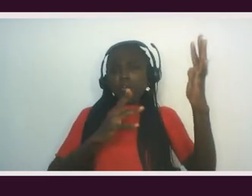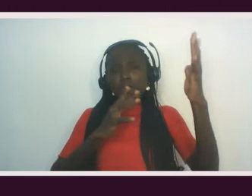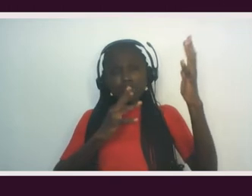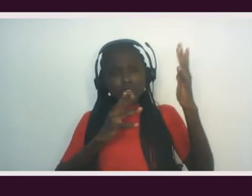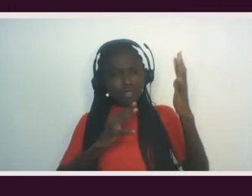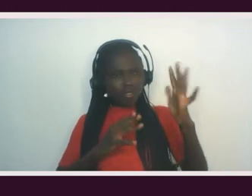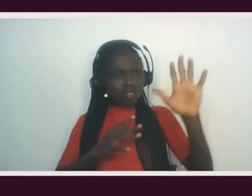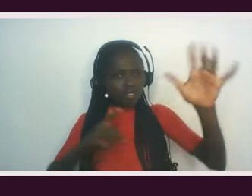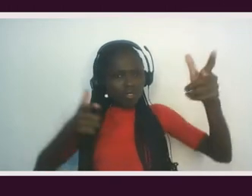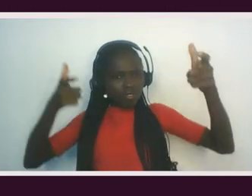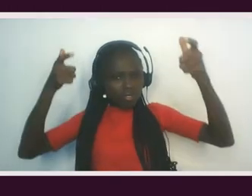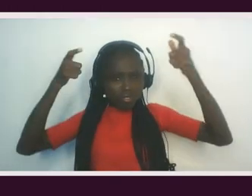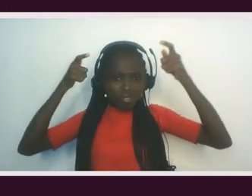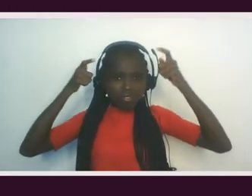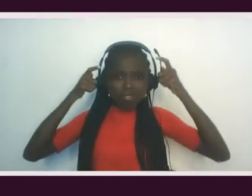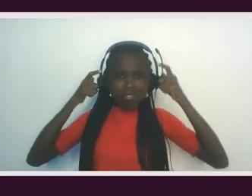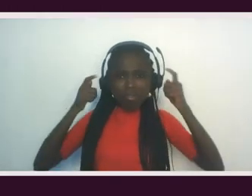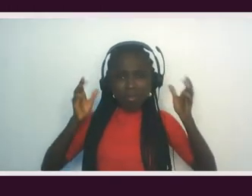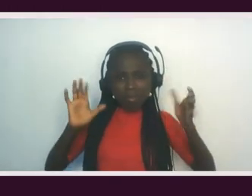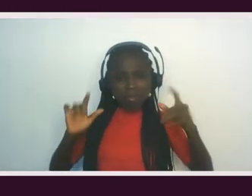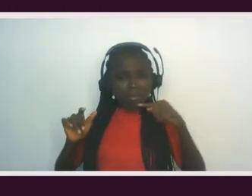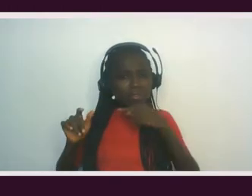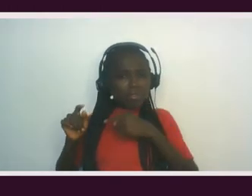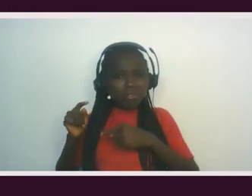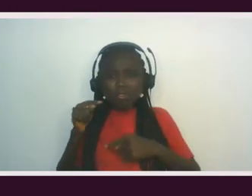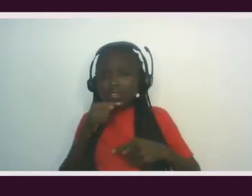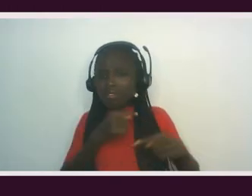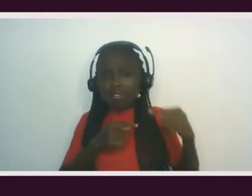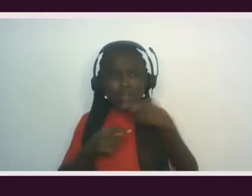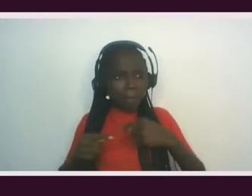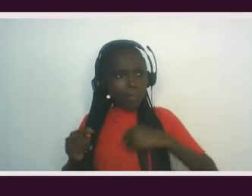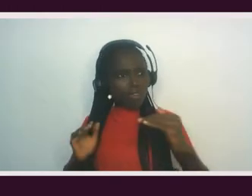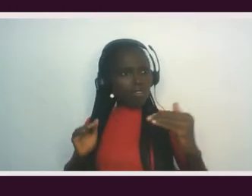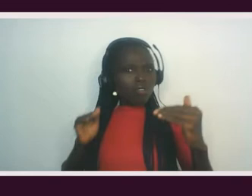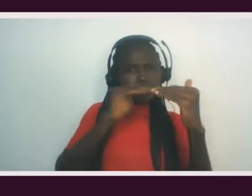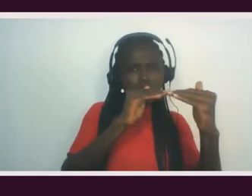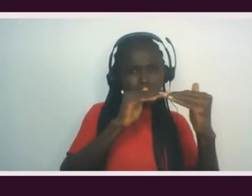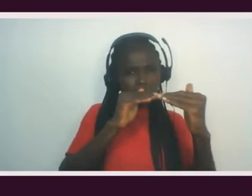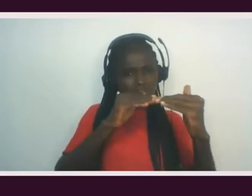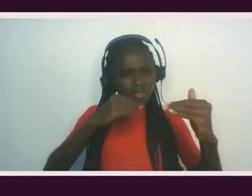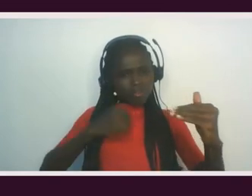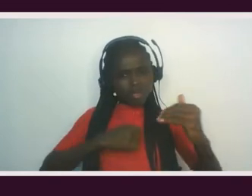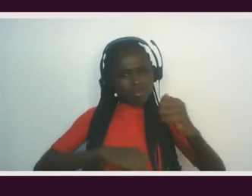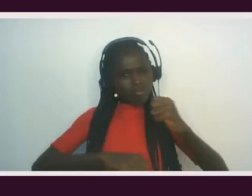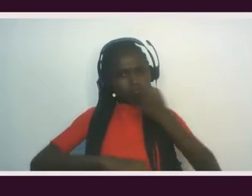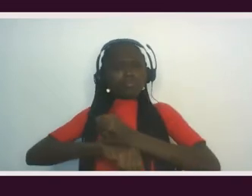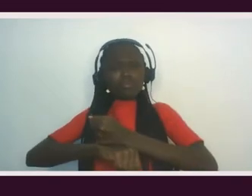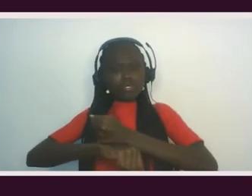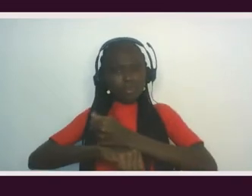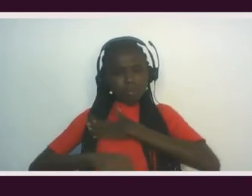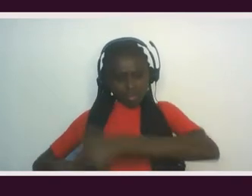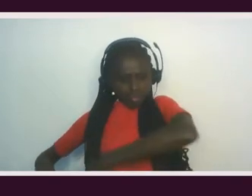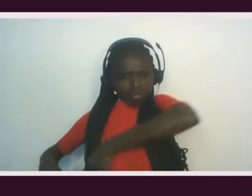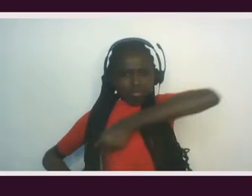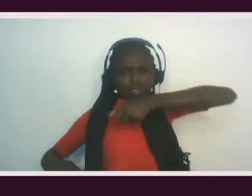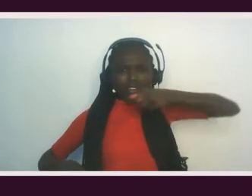Your crown is made of lies. I am not only your equal, but hold my own ground. I will draw my sword in battle